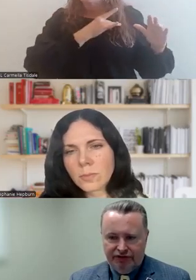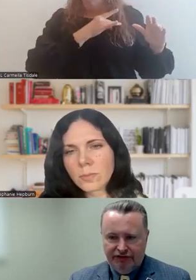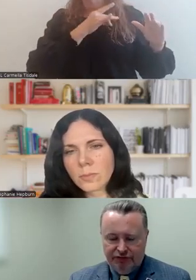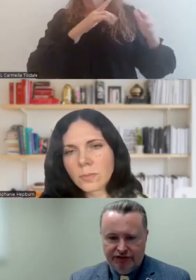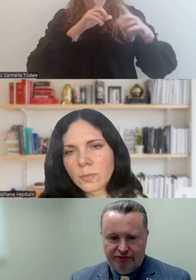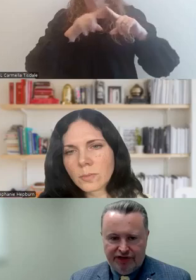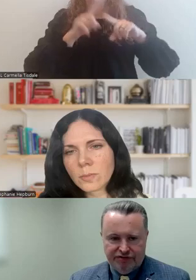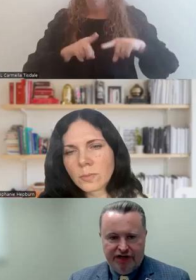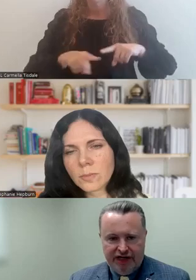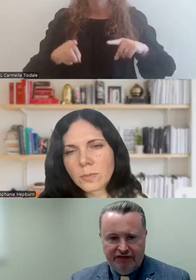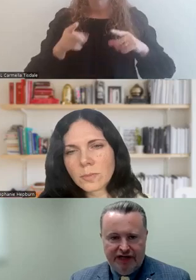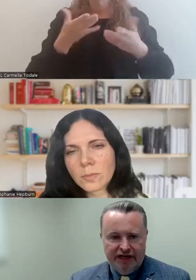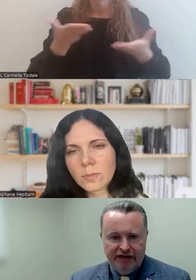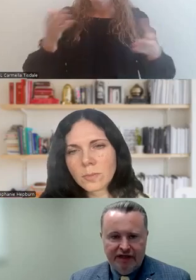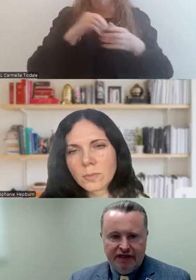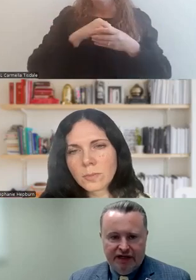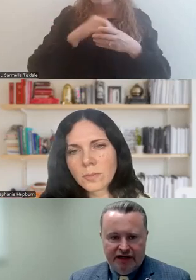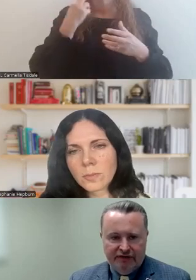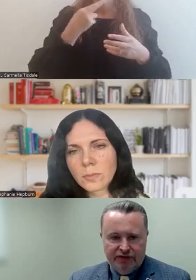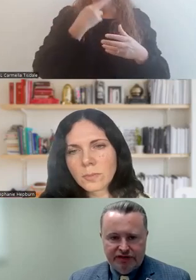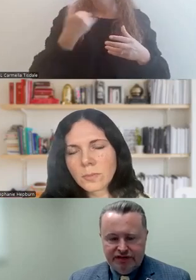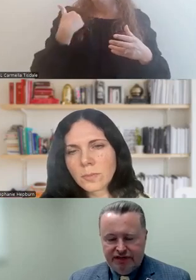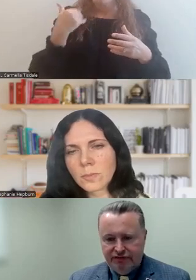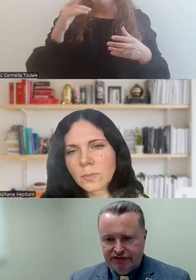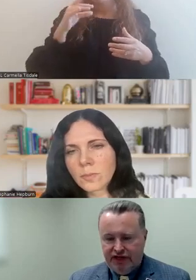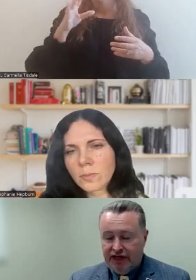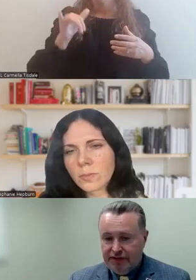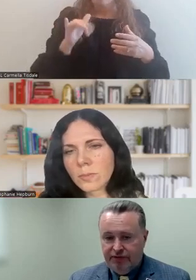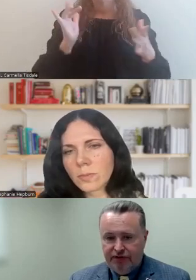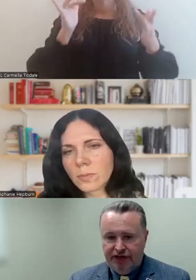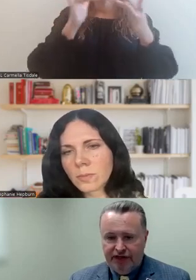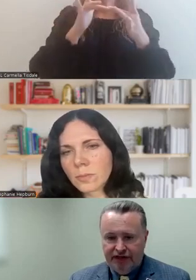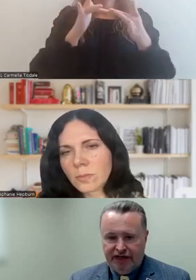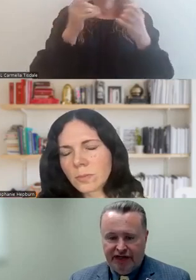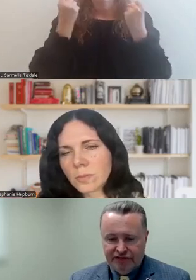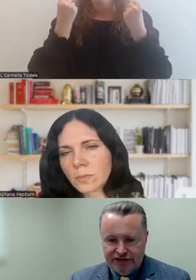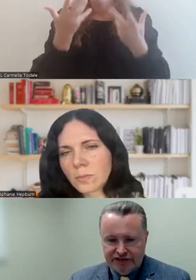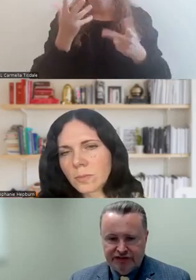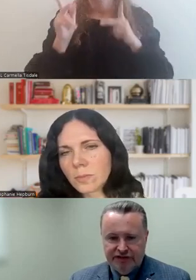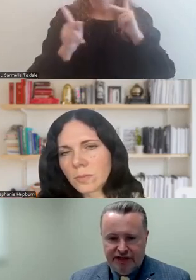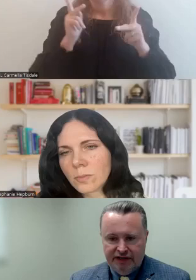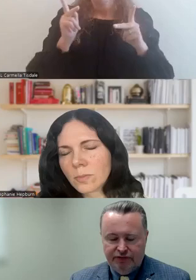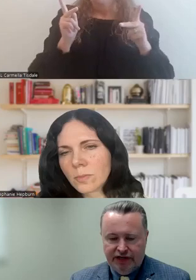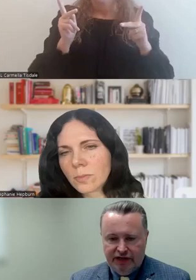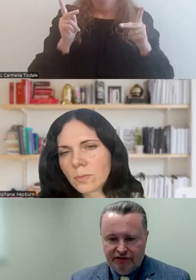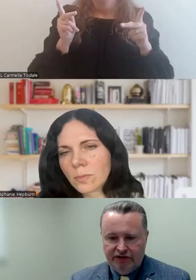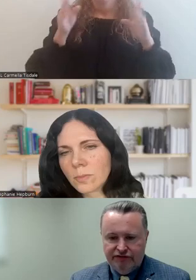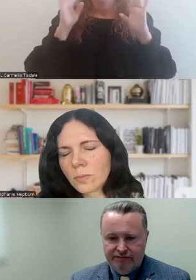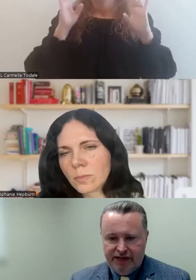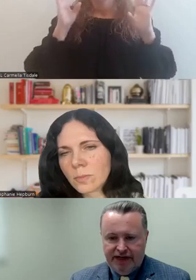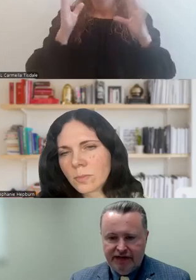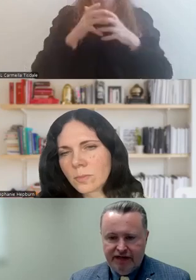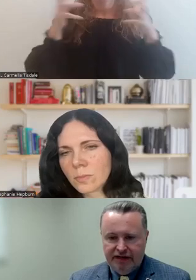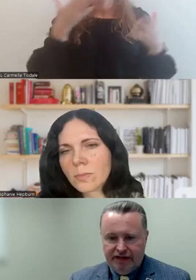other things within the restaurant had that and it reached a lot of people and got a lot of attention and we got a